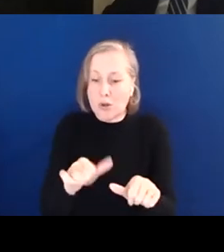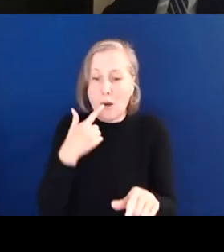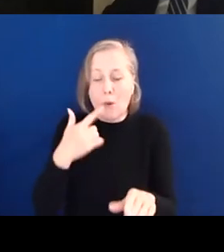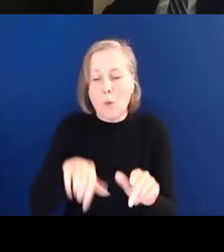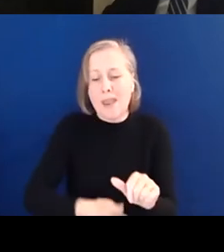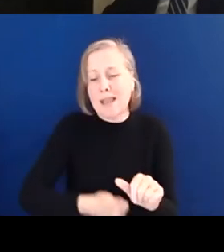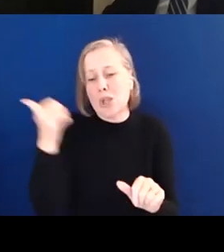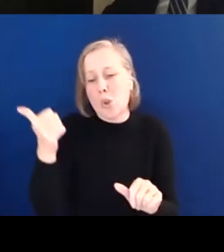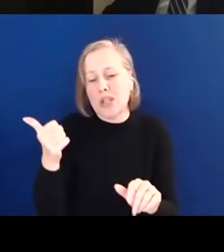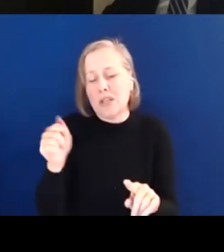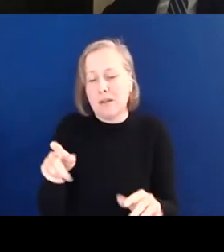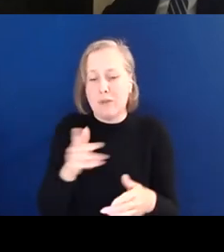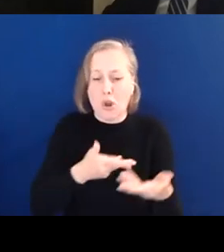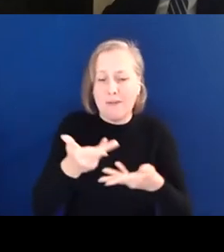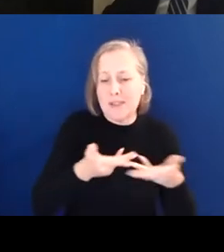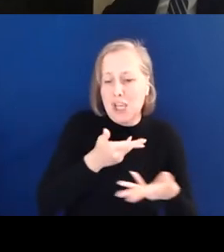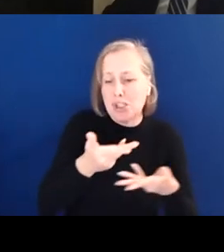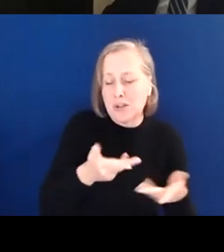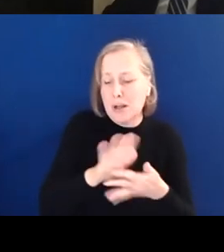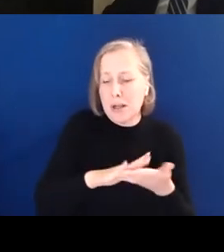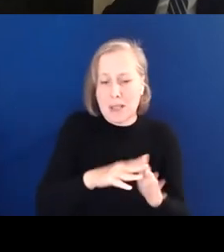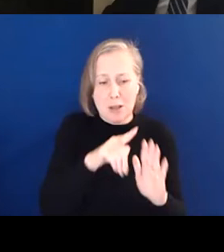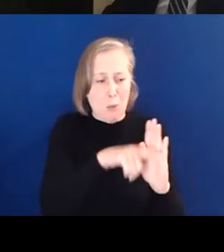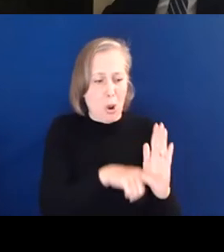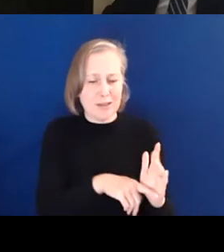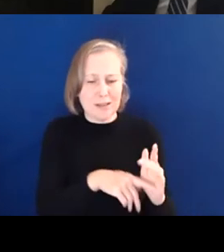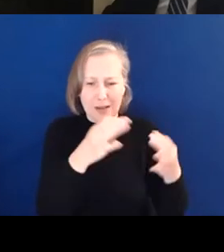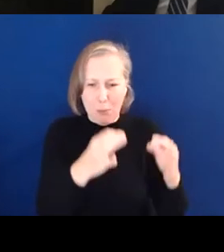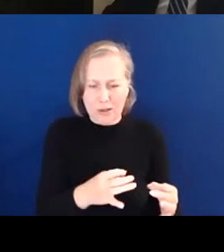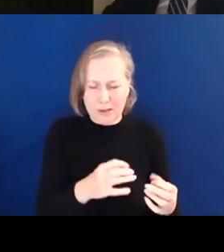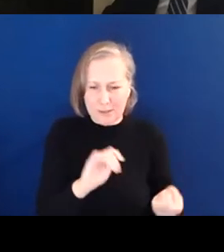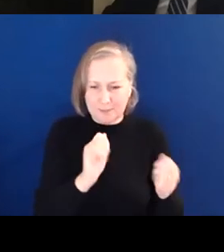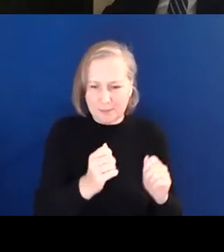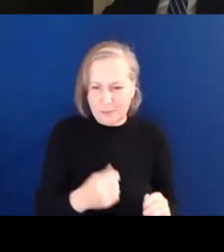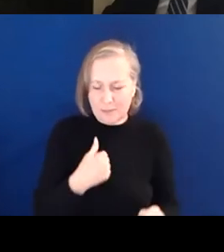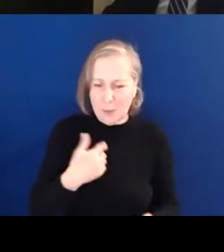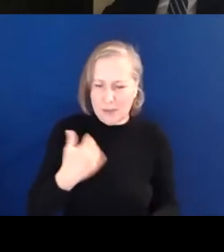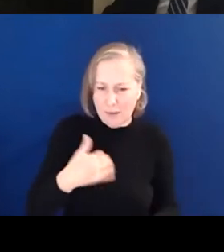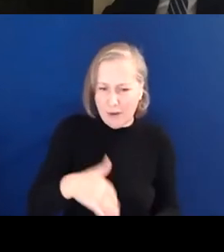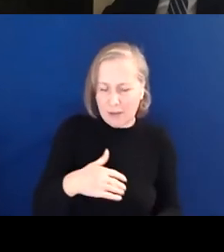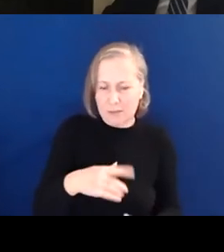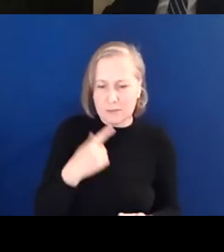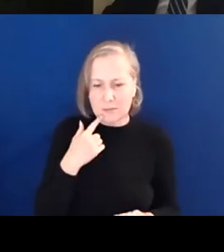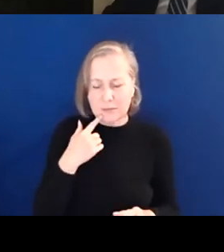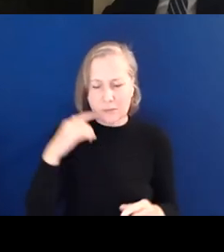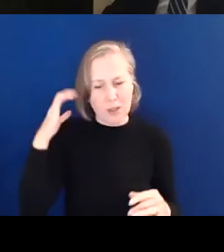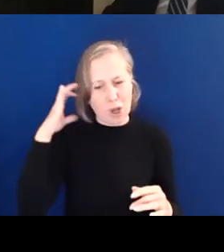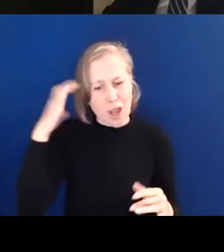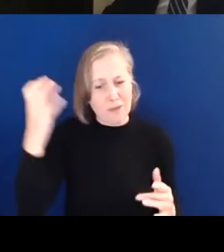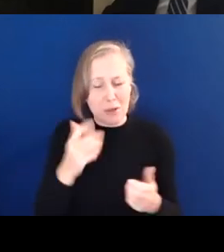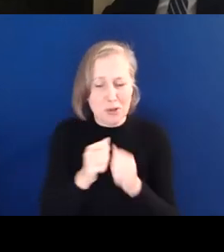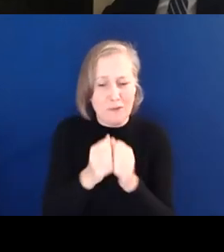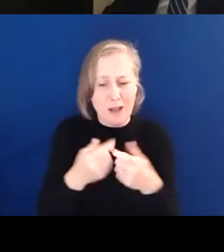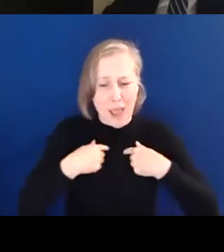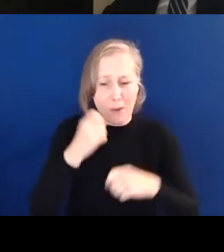conversation public policy and decision making suffer, whether it is because the government does not value consultation, or because